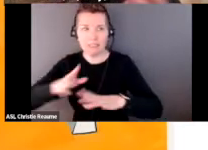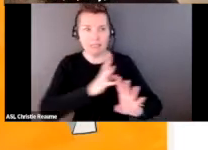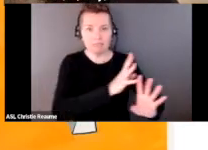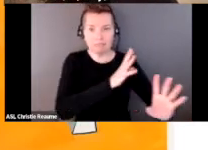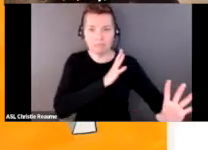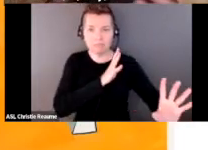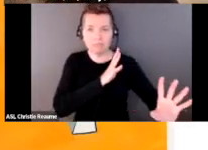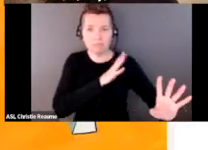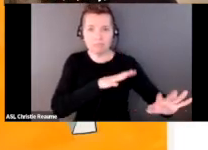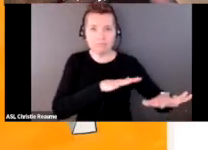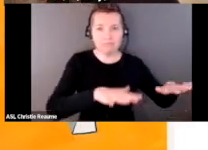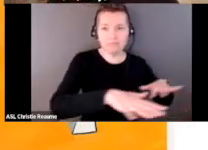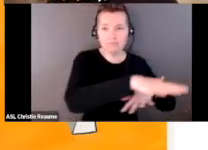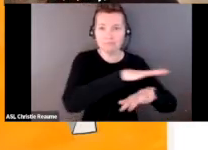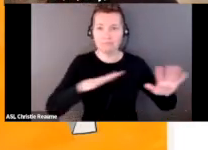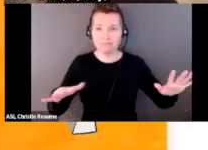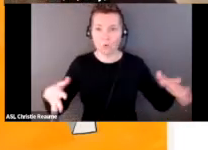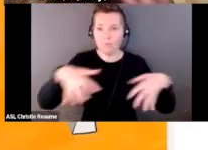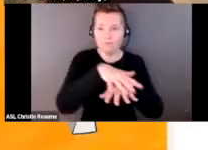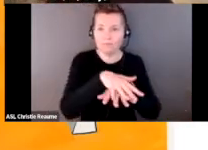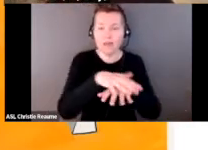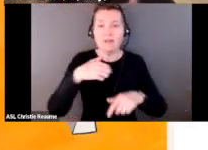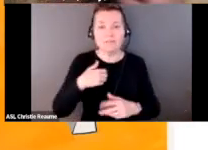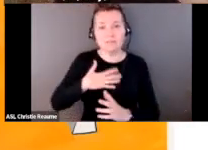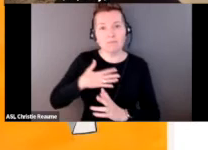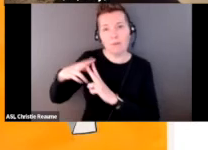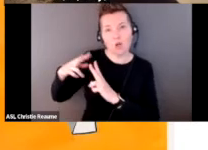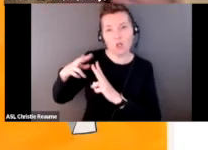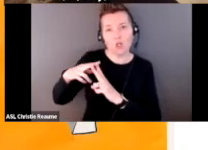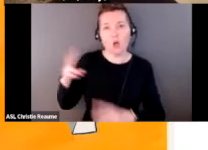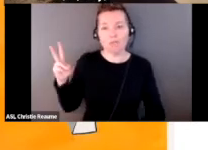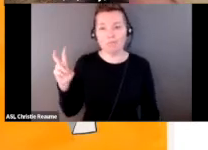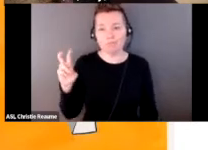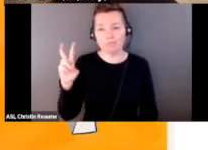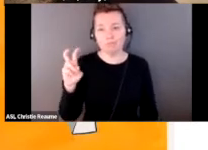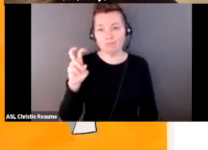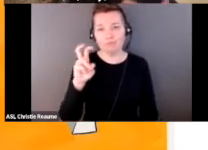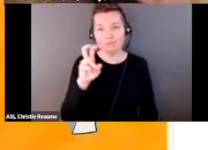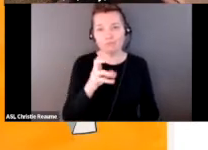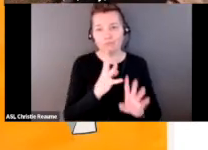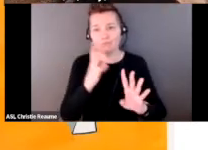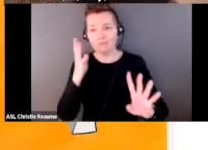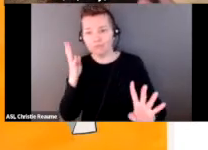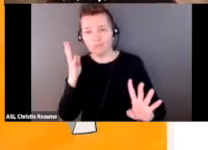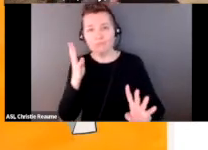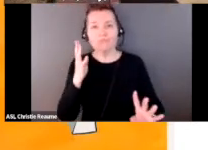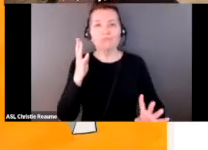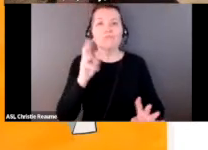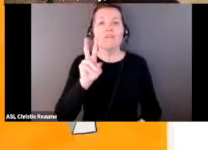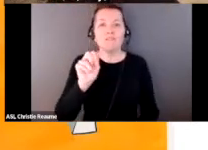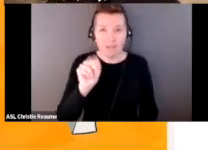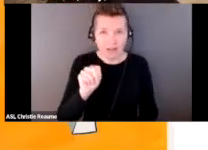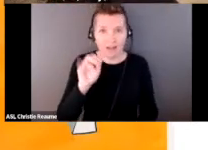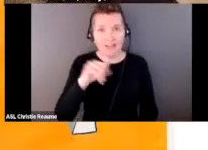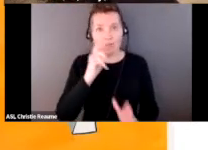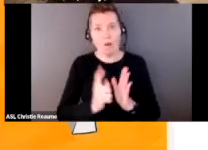people with my partner, we would walk to the van, that would take, you know, an hour or so, and that would be the outing. And so, just to share, you